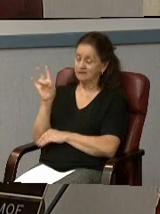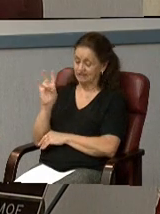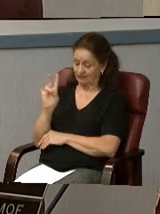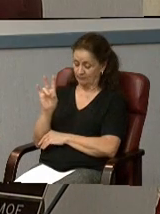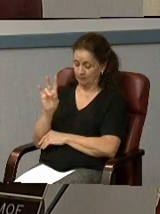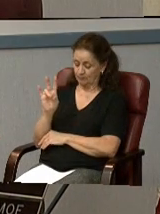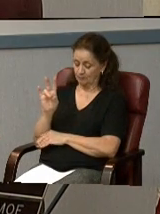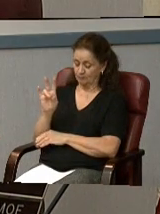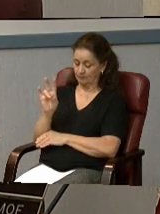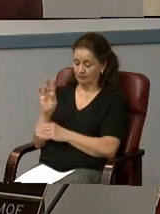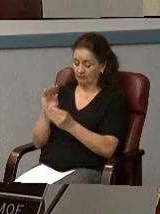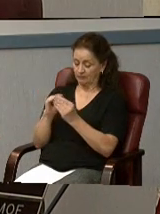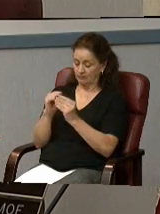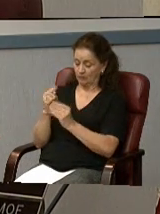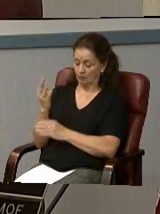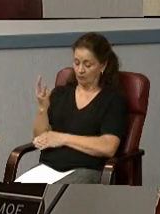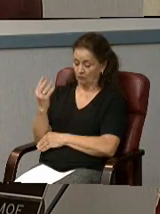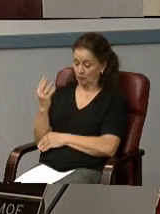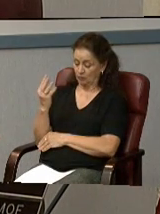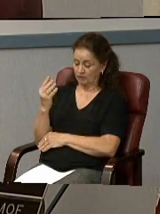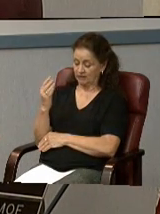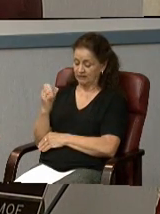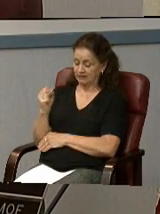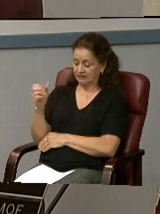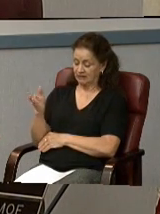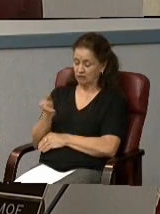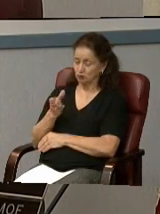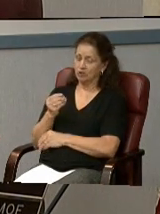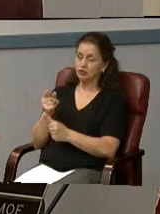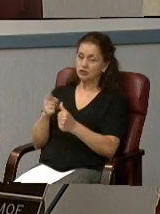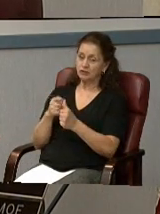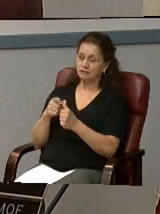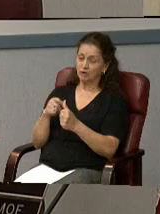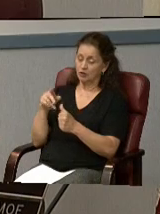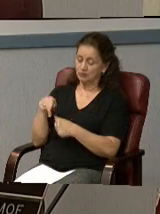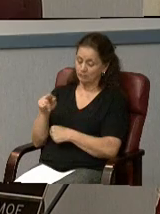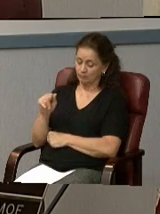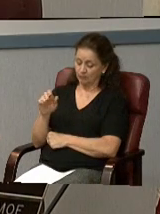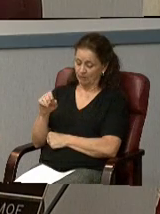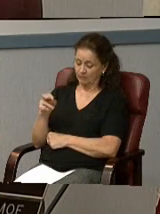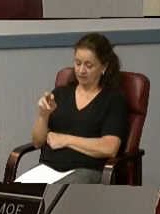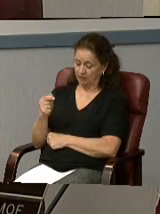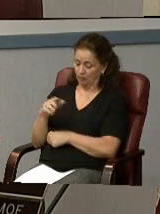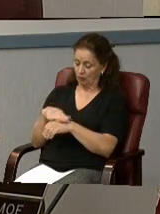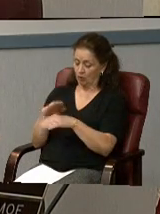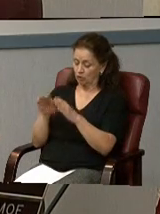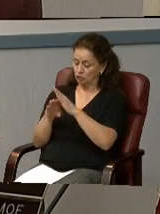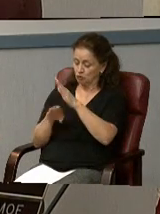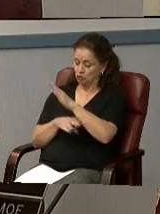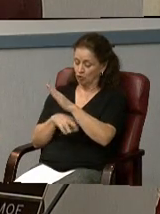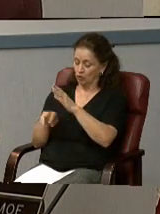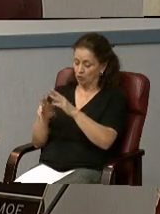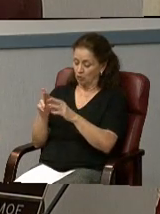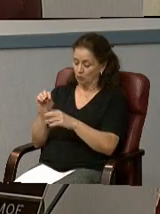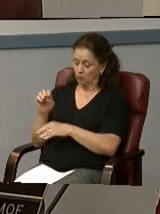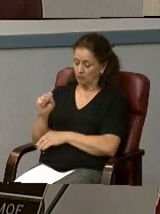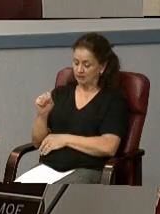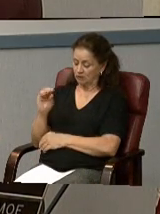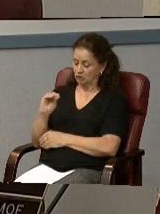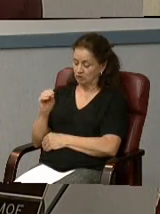Agenda item number 14 is the introduction and first public hearing on Charter Resolution number